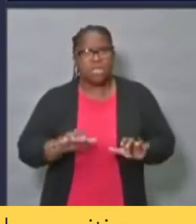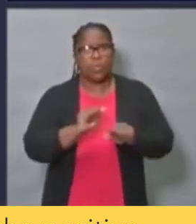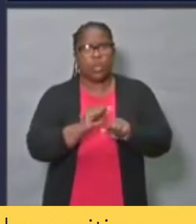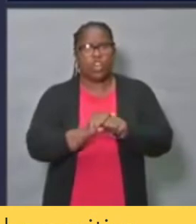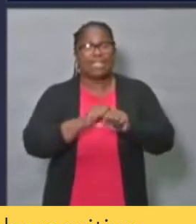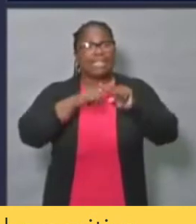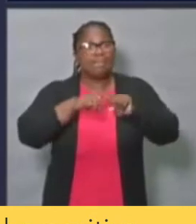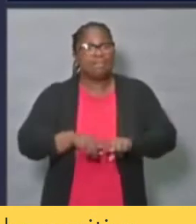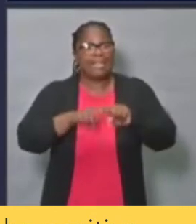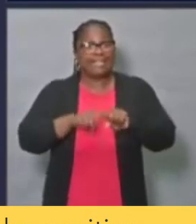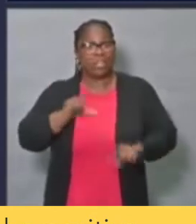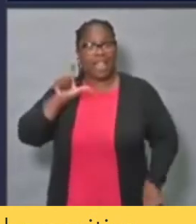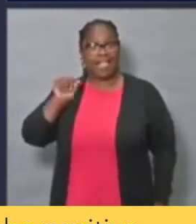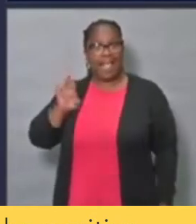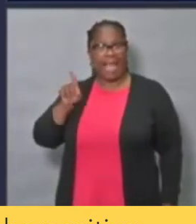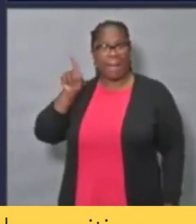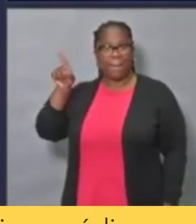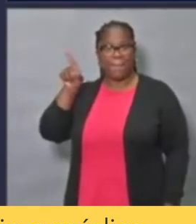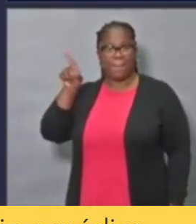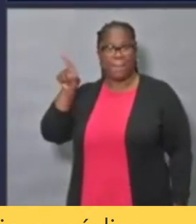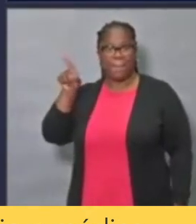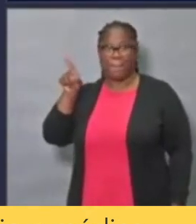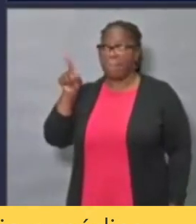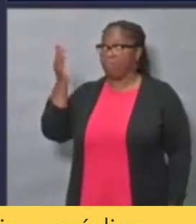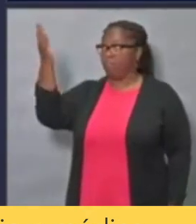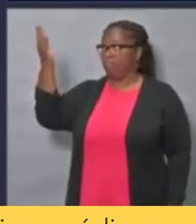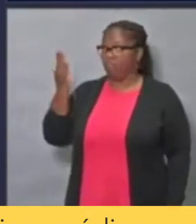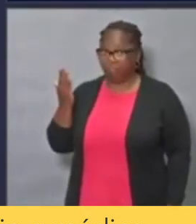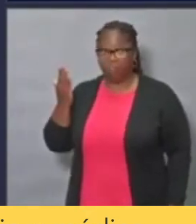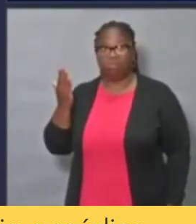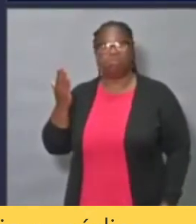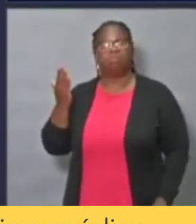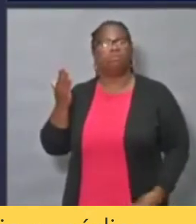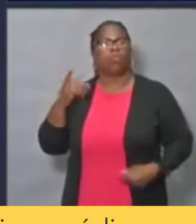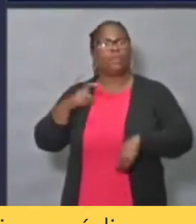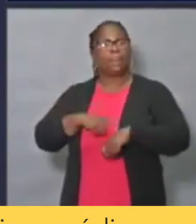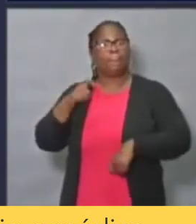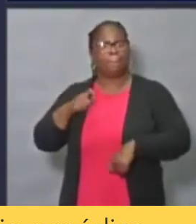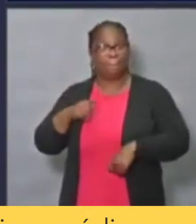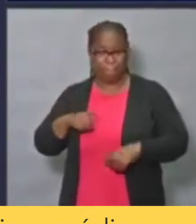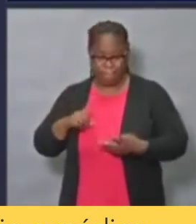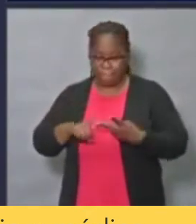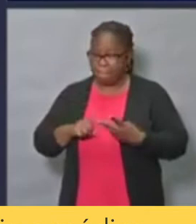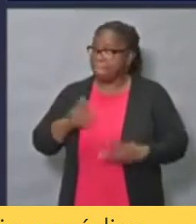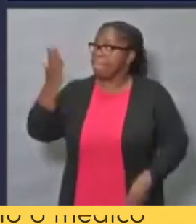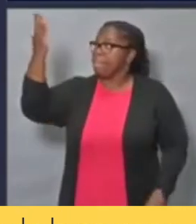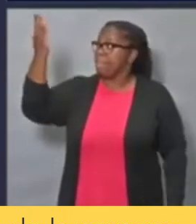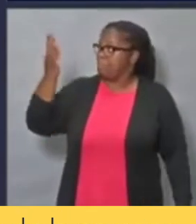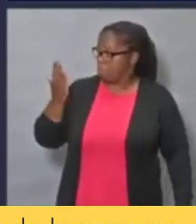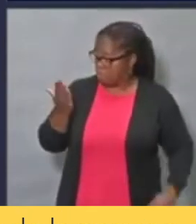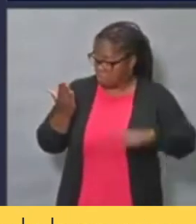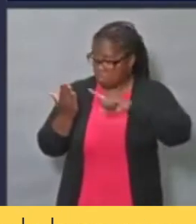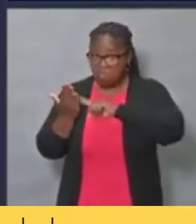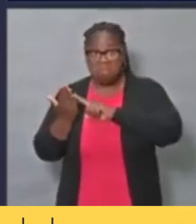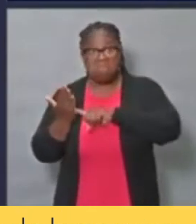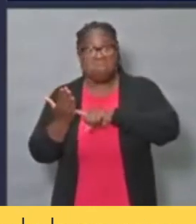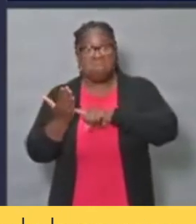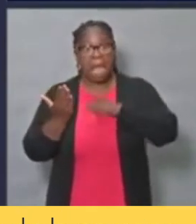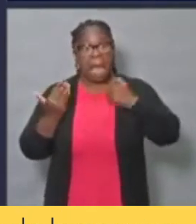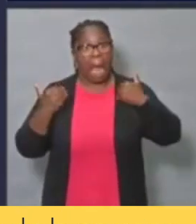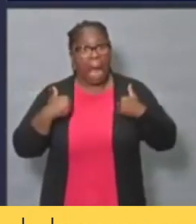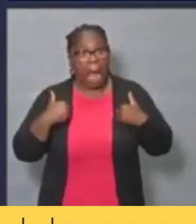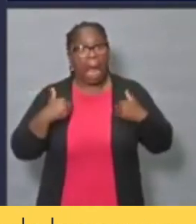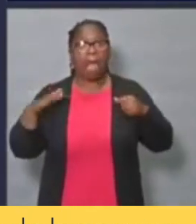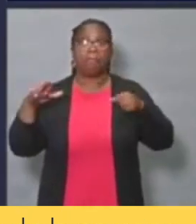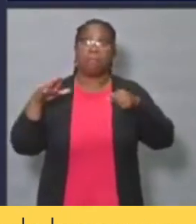results of a positive test to us, whether the report we get from a lab or a provider contains the individual's